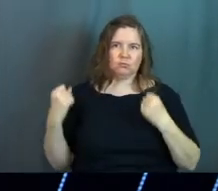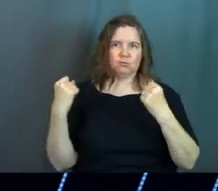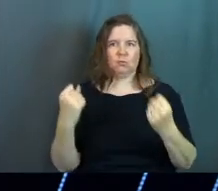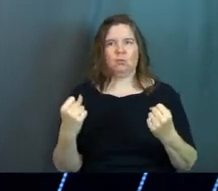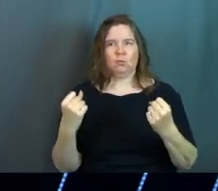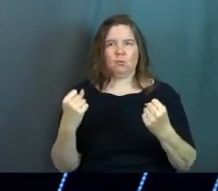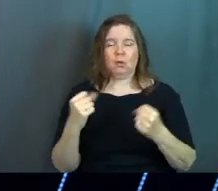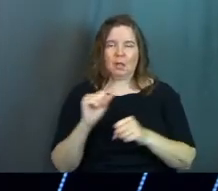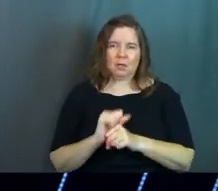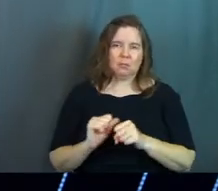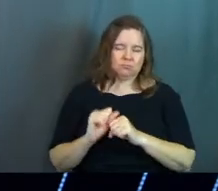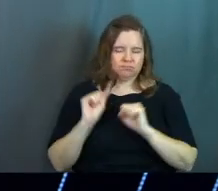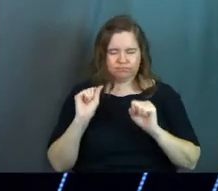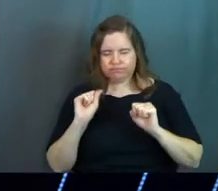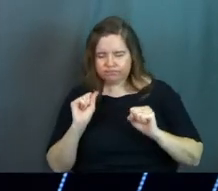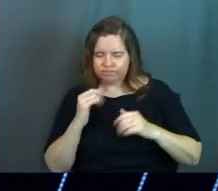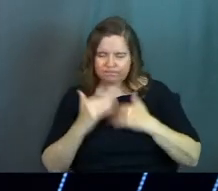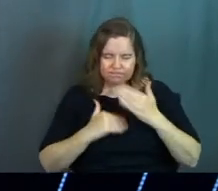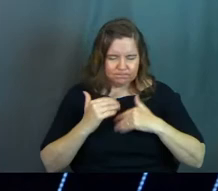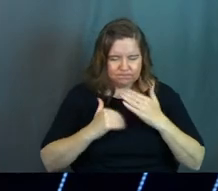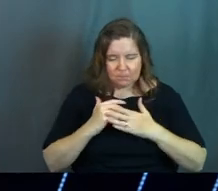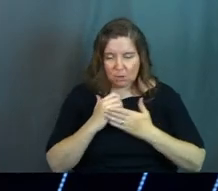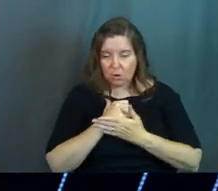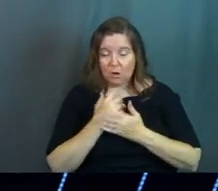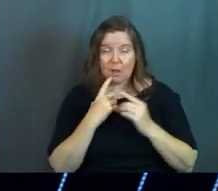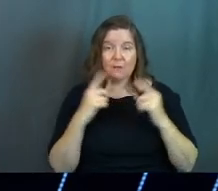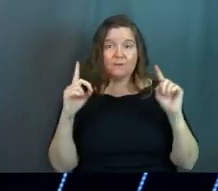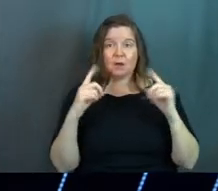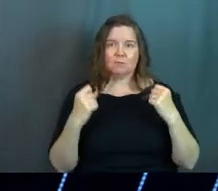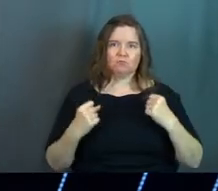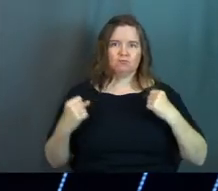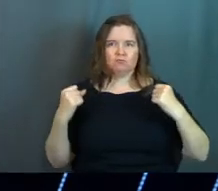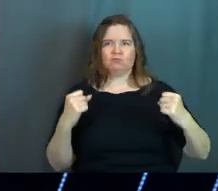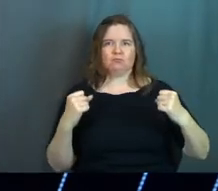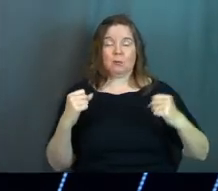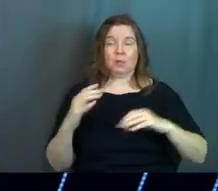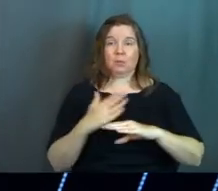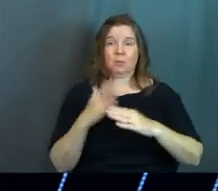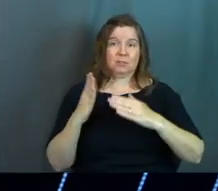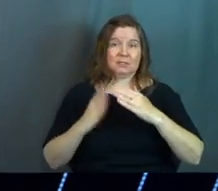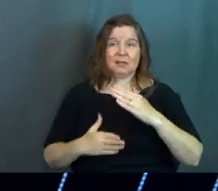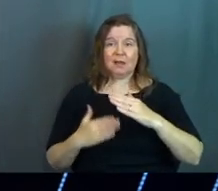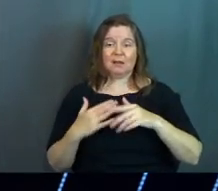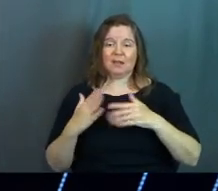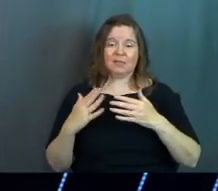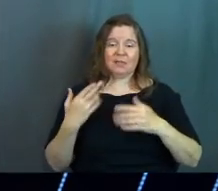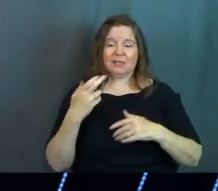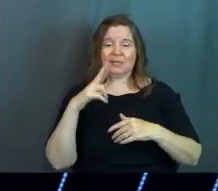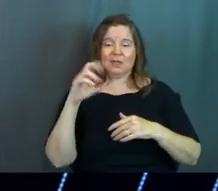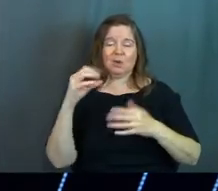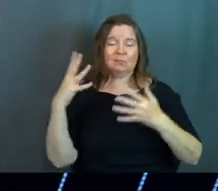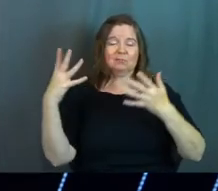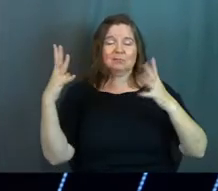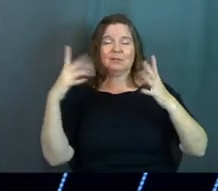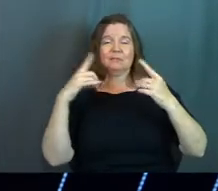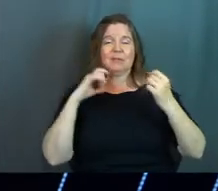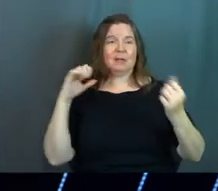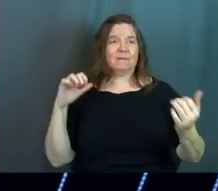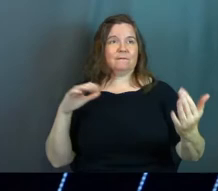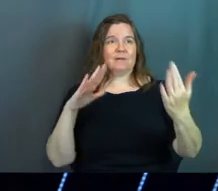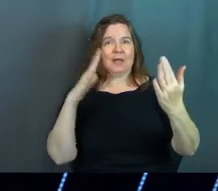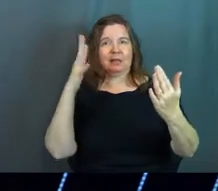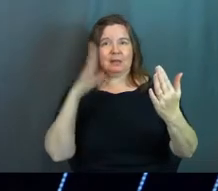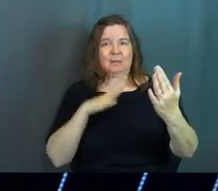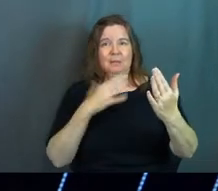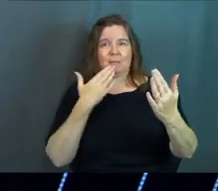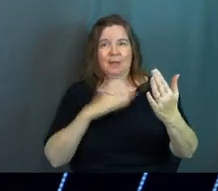They get strong and they work at it and they earn it. And after they get strong and after the music's done and after the hero montage is done, they finally face the